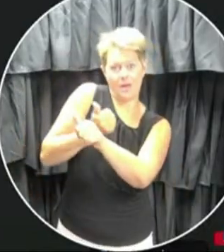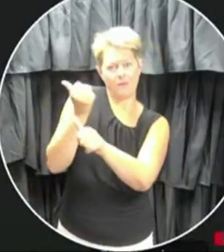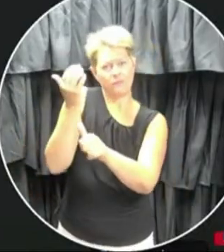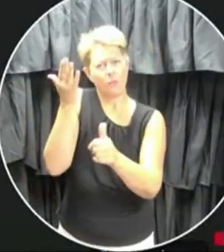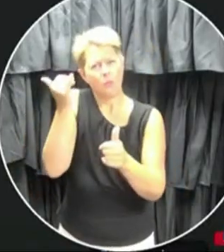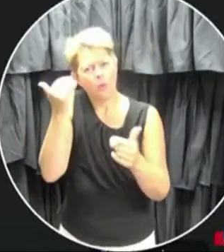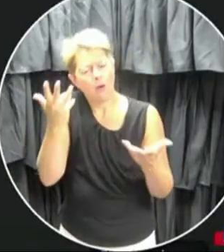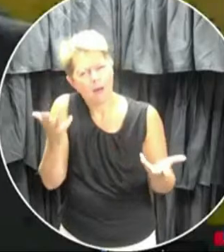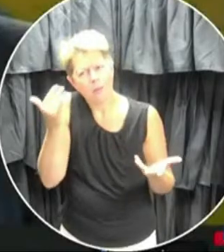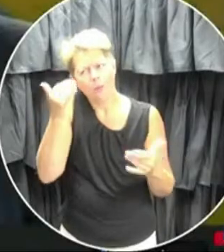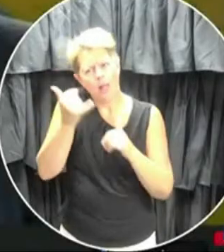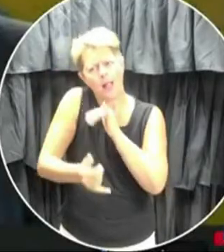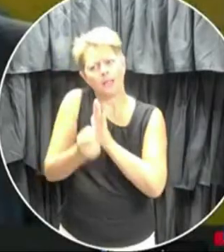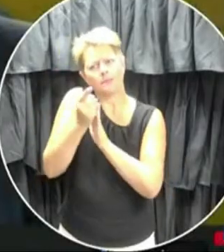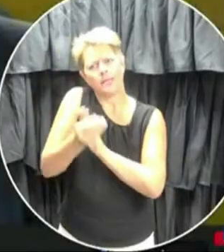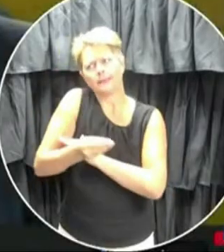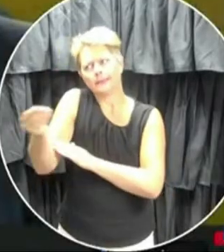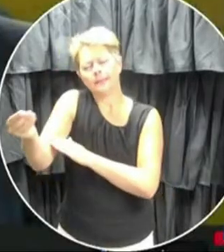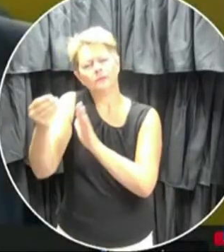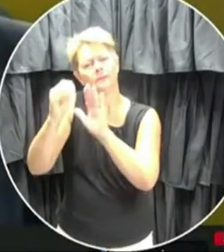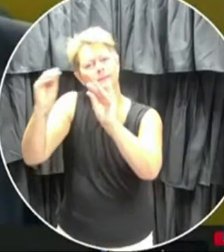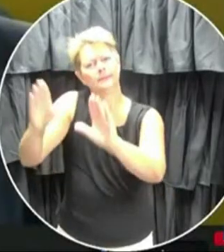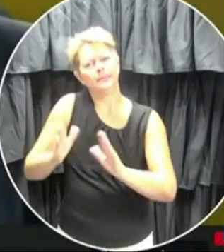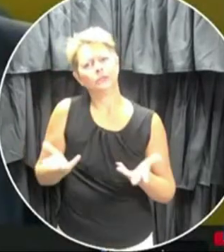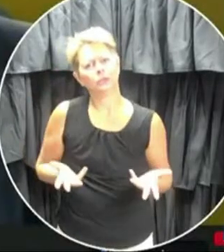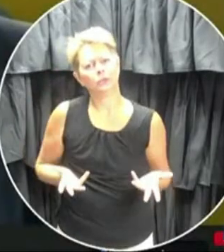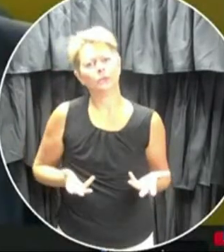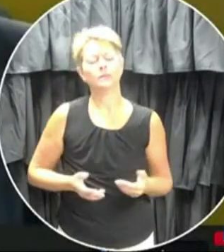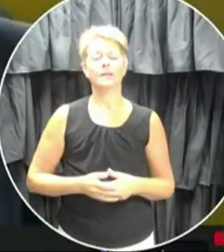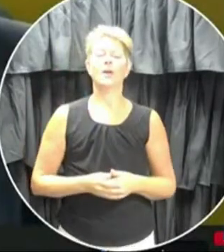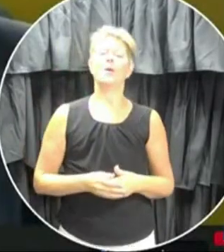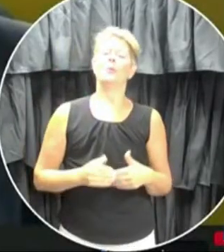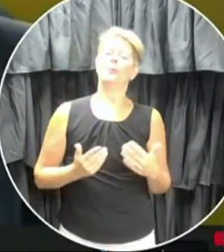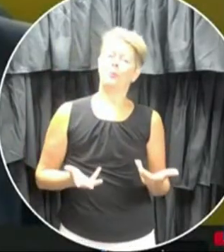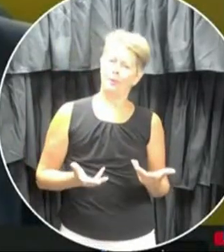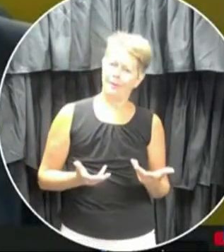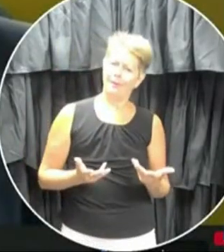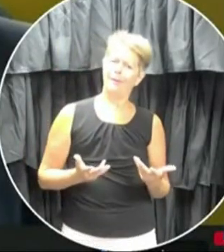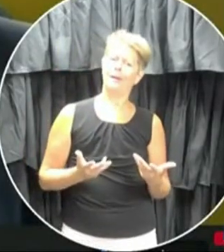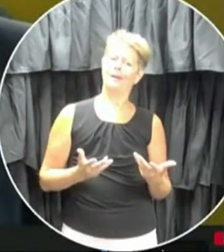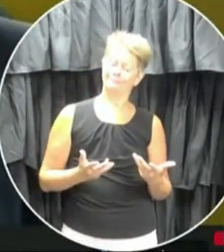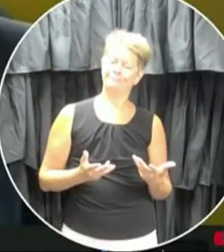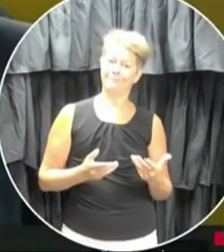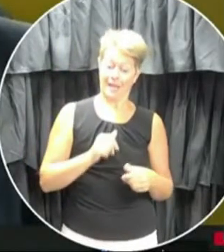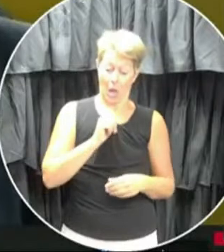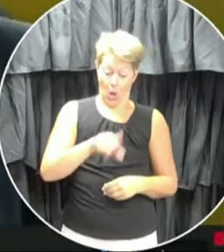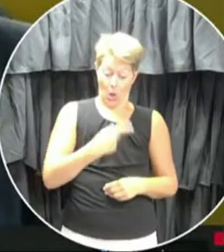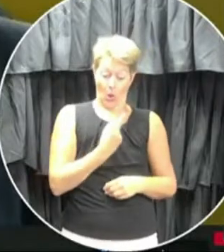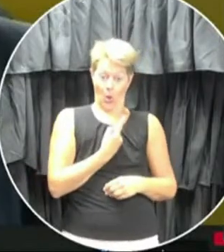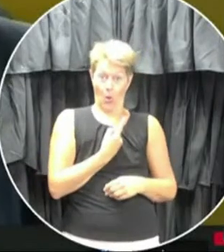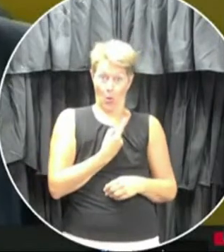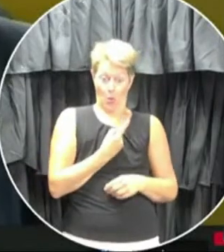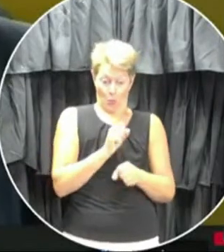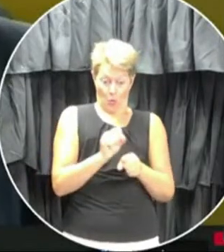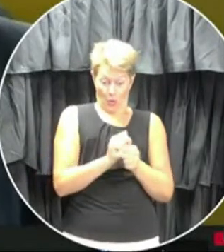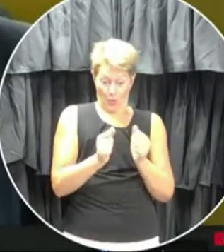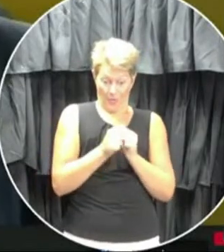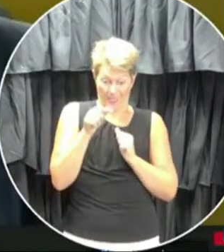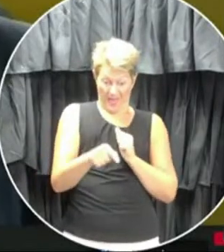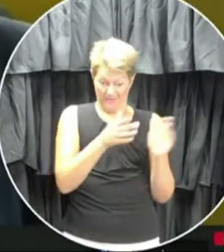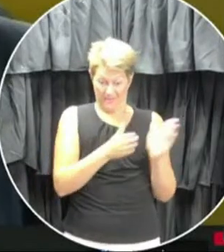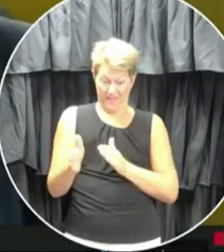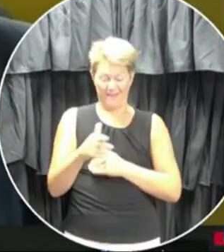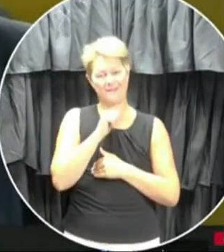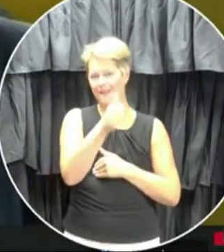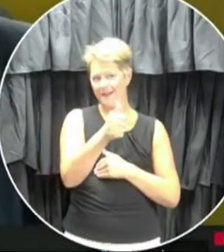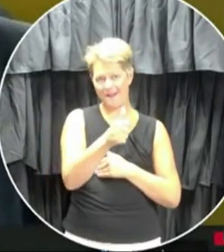this the case? Well, we're into a space with other agencies on this one. We're not completely alone in this space. And we're following